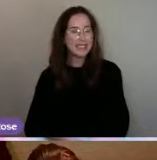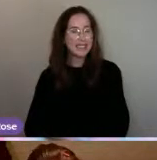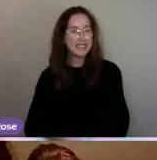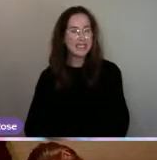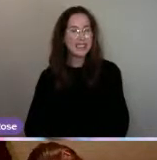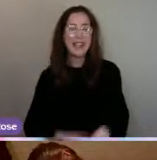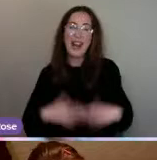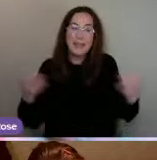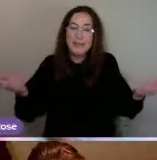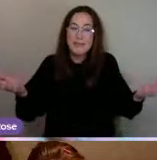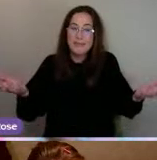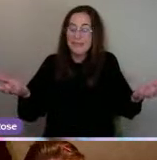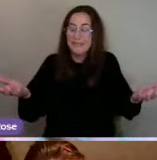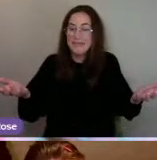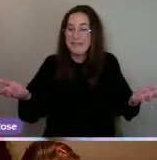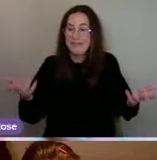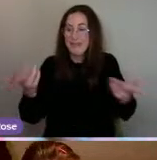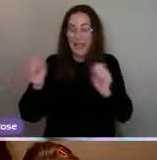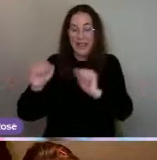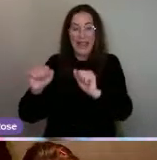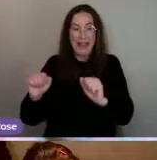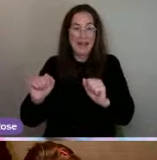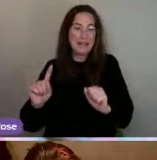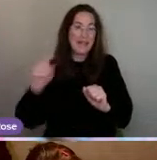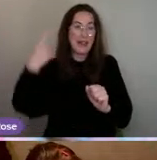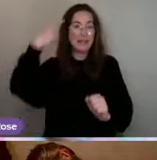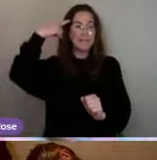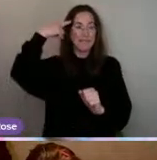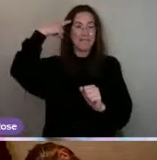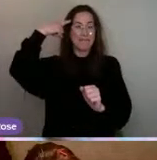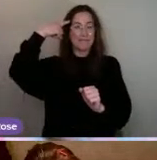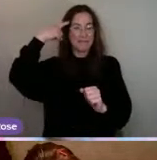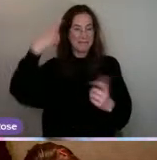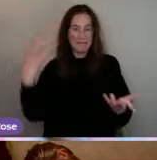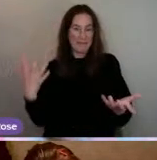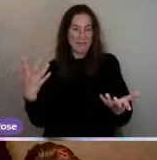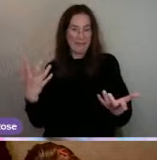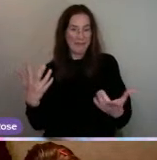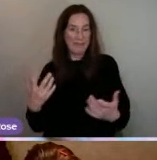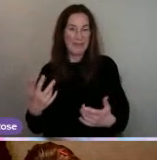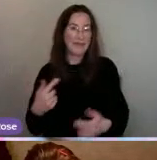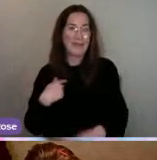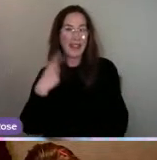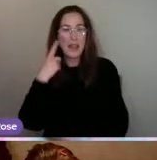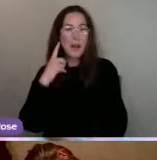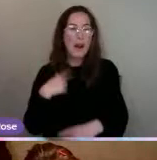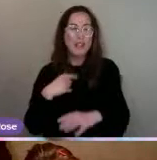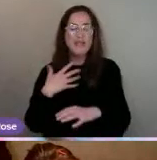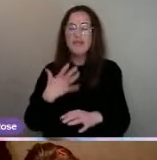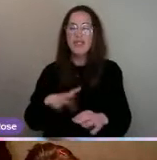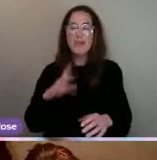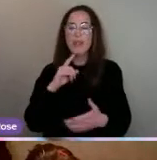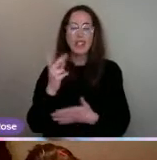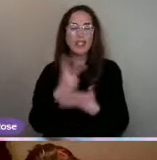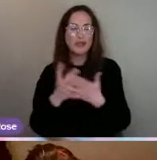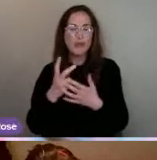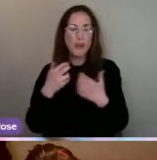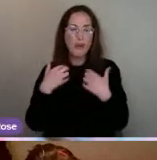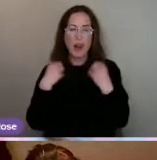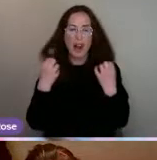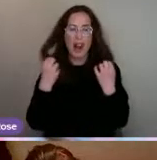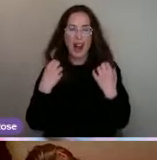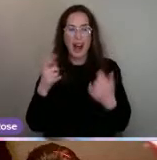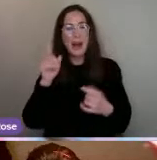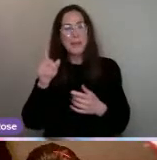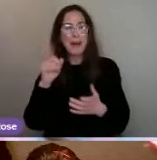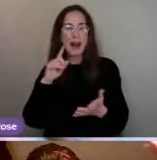I don't know. That was the first one that came into my head. And I thought, well, I don't want to draw any hair, but I'll put